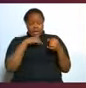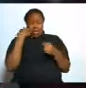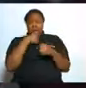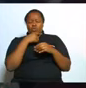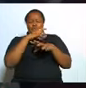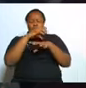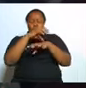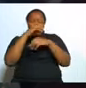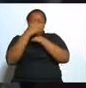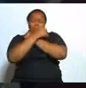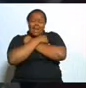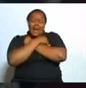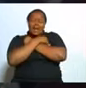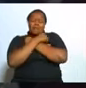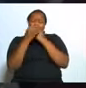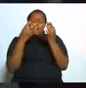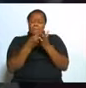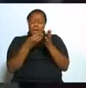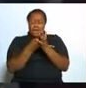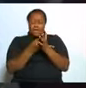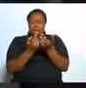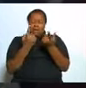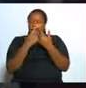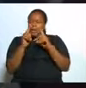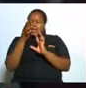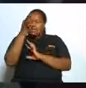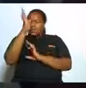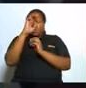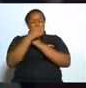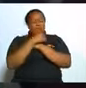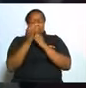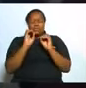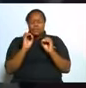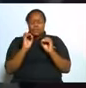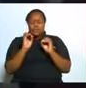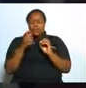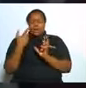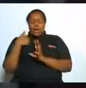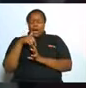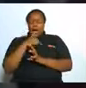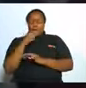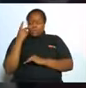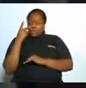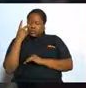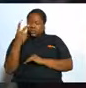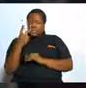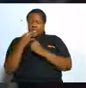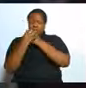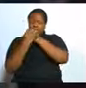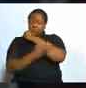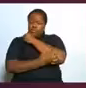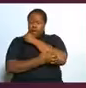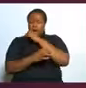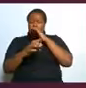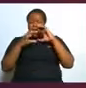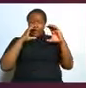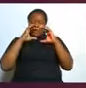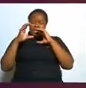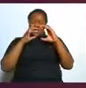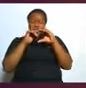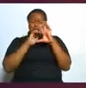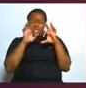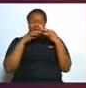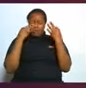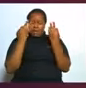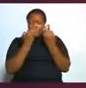money rather than god we see poor communication in families